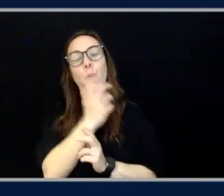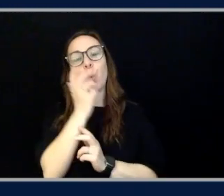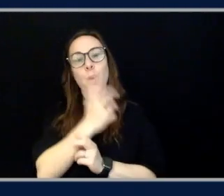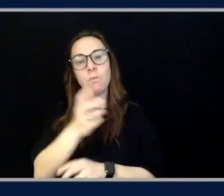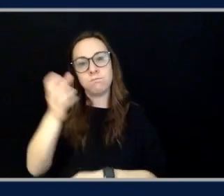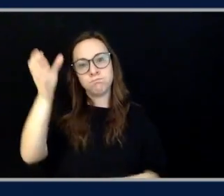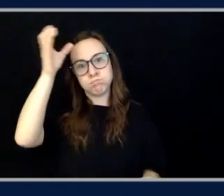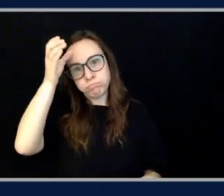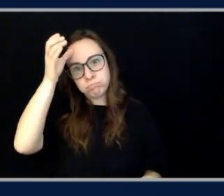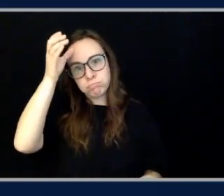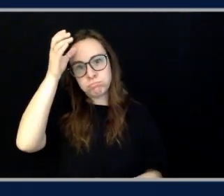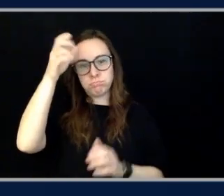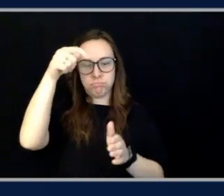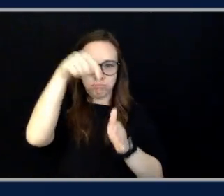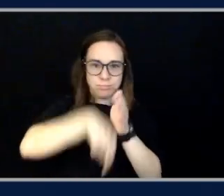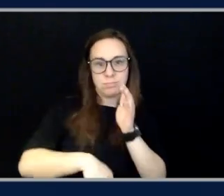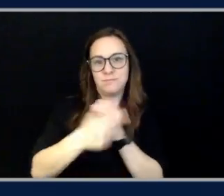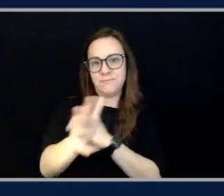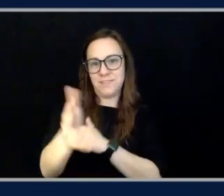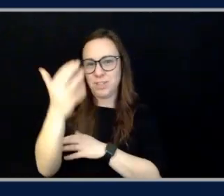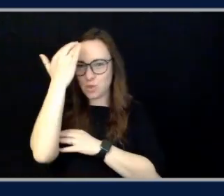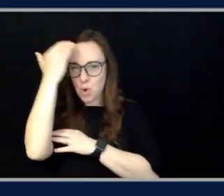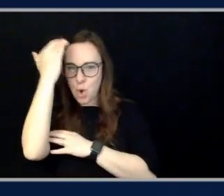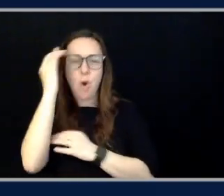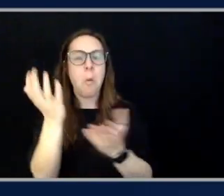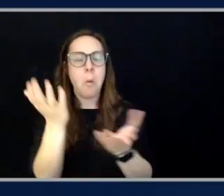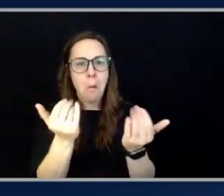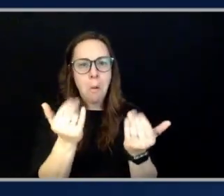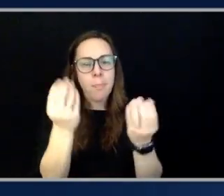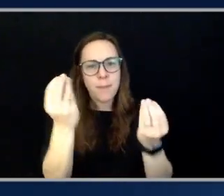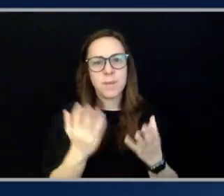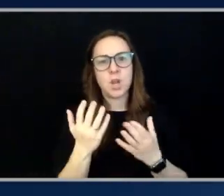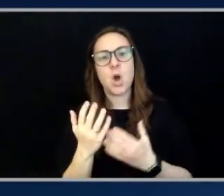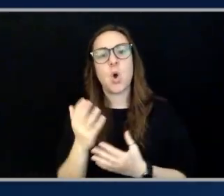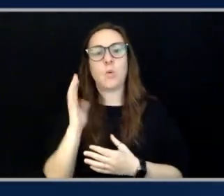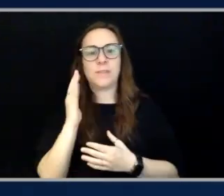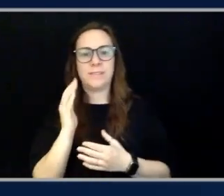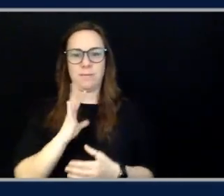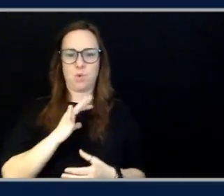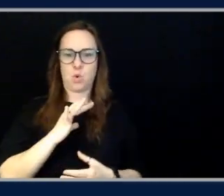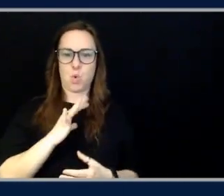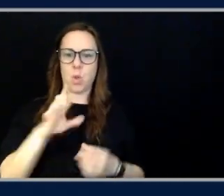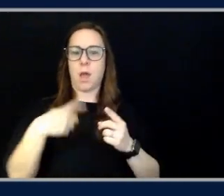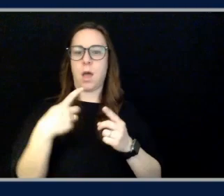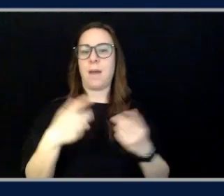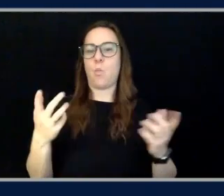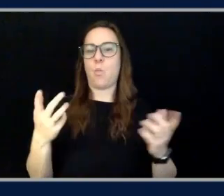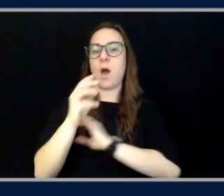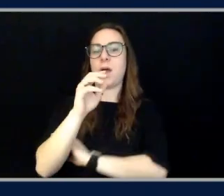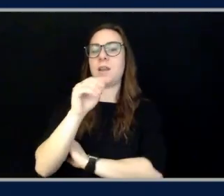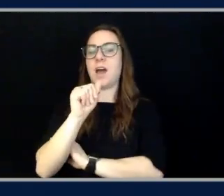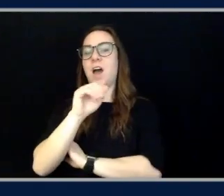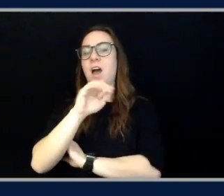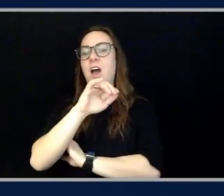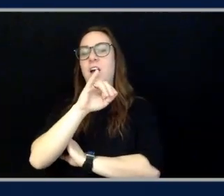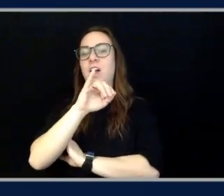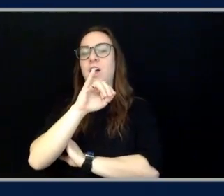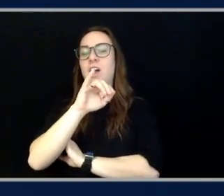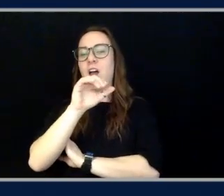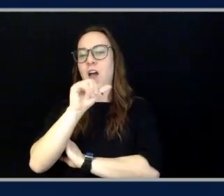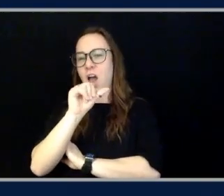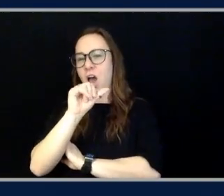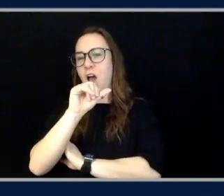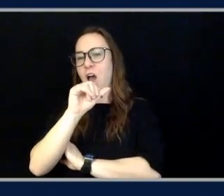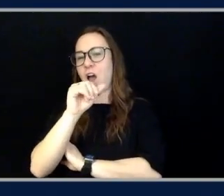talk to me about this all. They seem very excited about agentic workflows. Can you tell me what that is? What is an agentic workflow